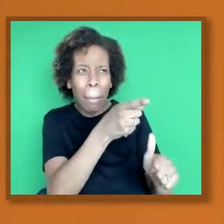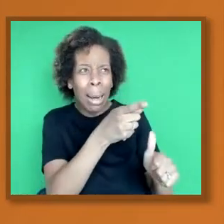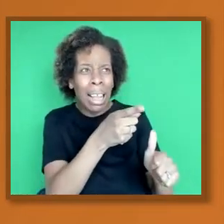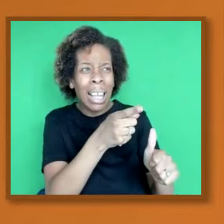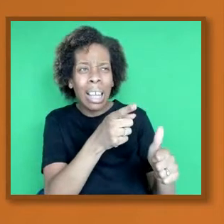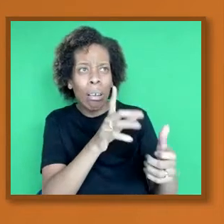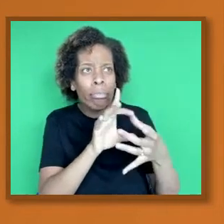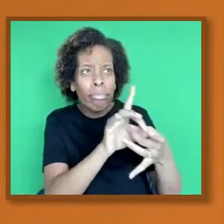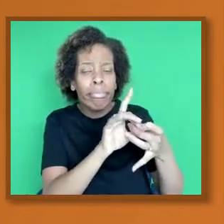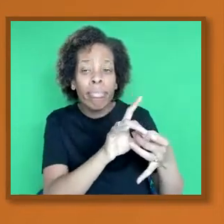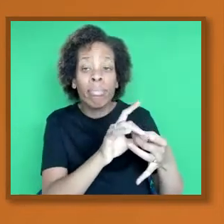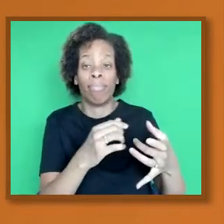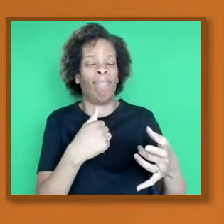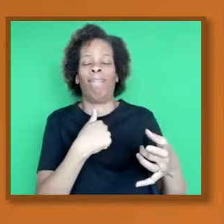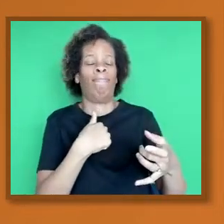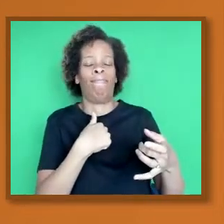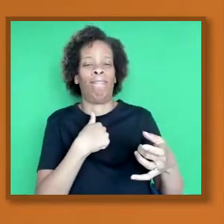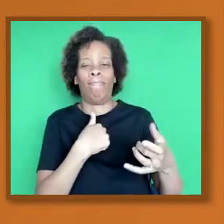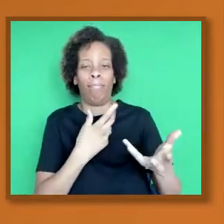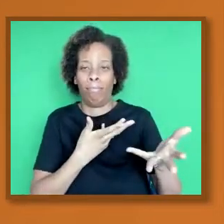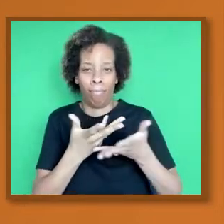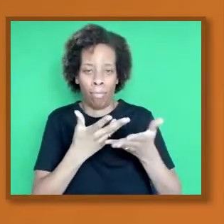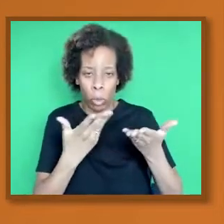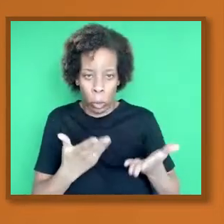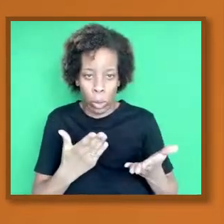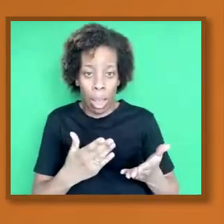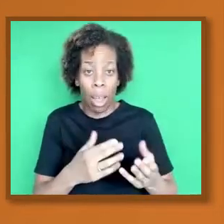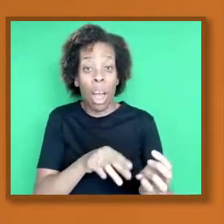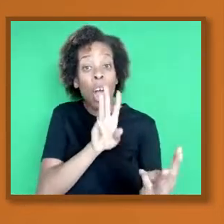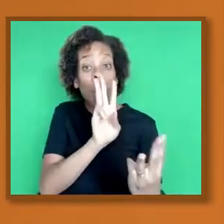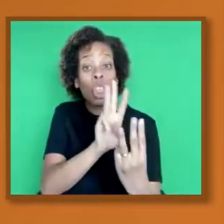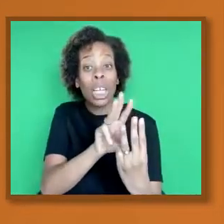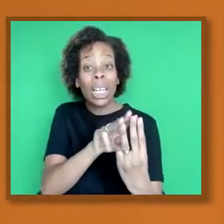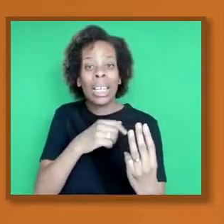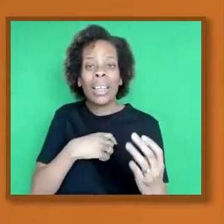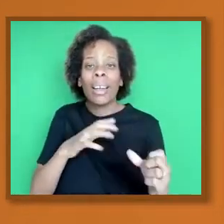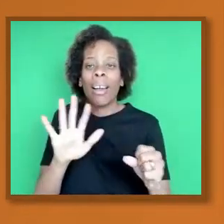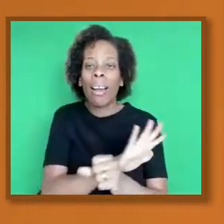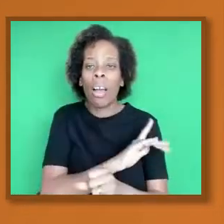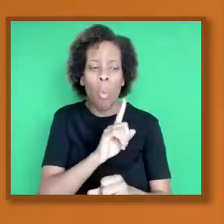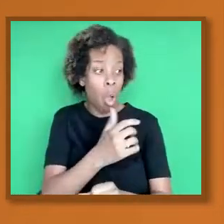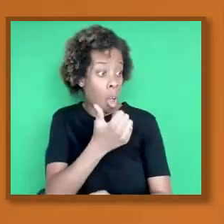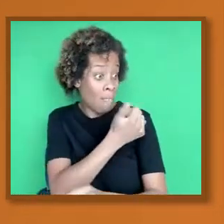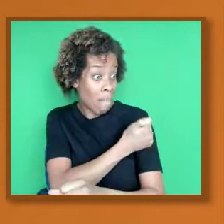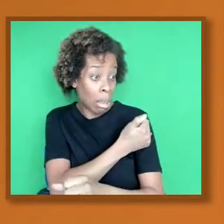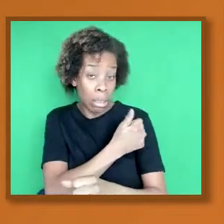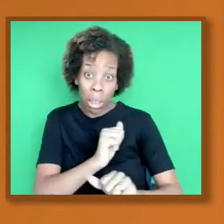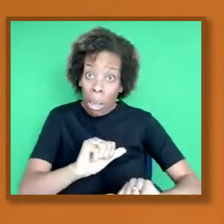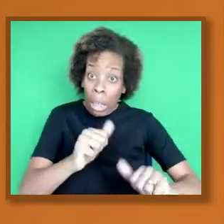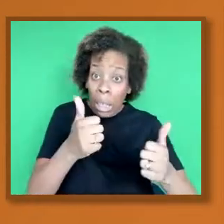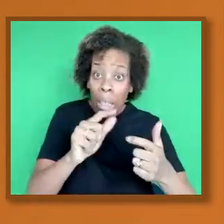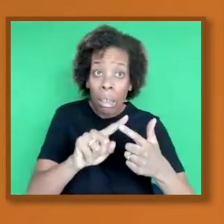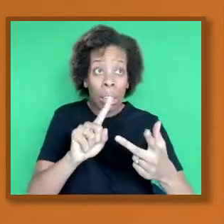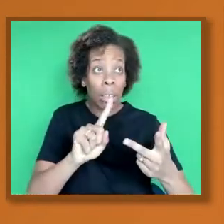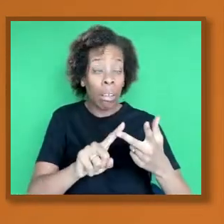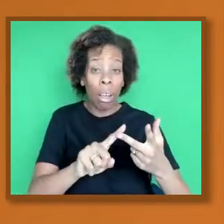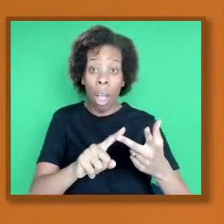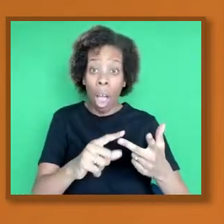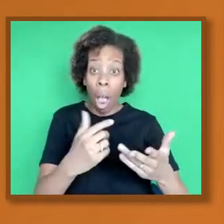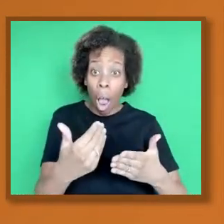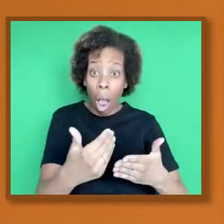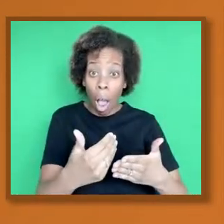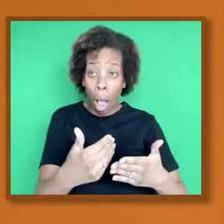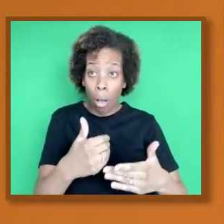development, the vaccine protection and the long term impact on the body. OK, so if we could have the first